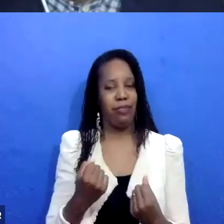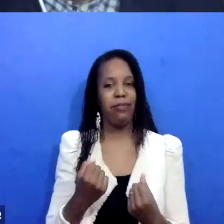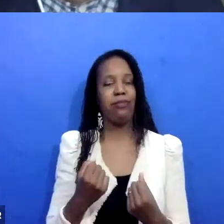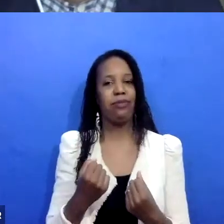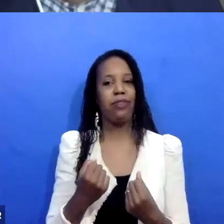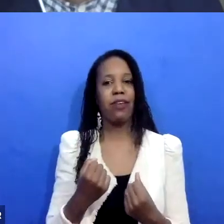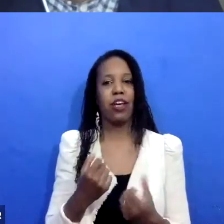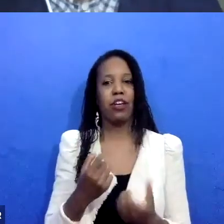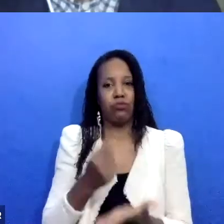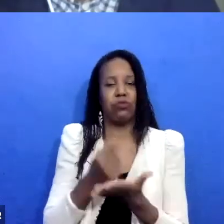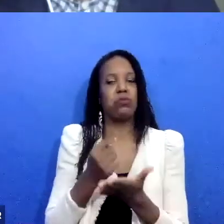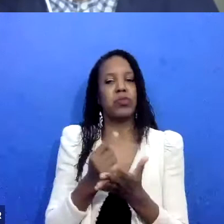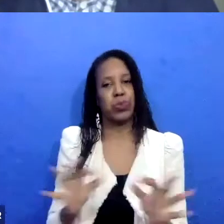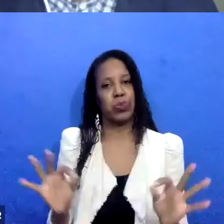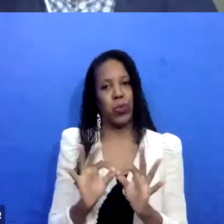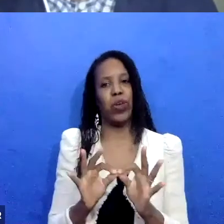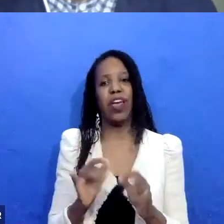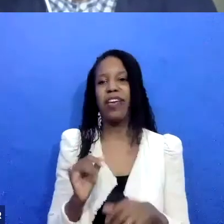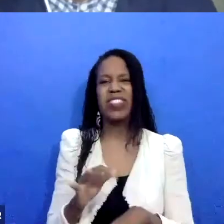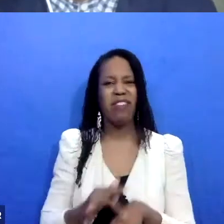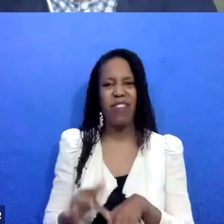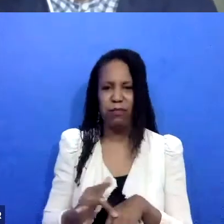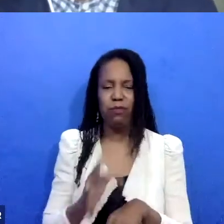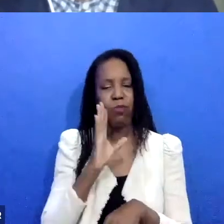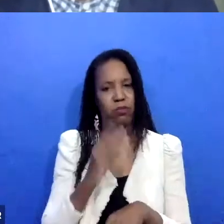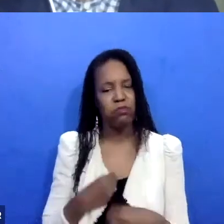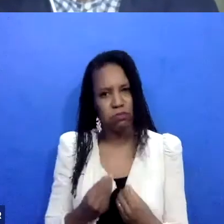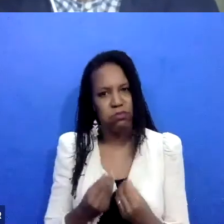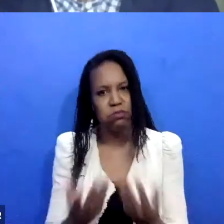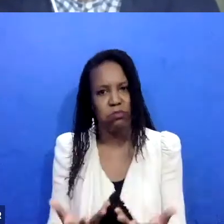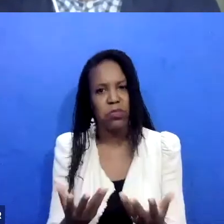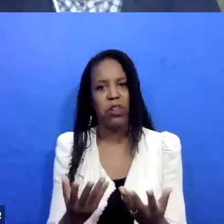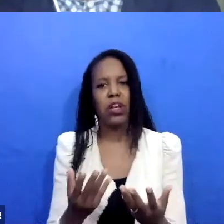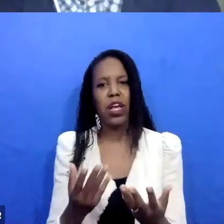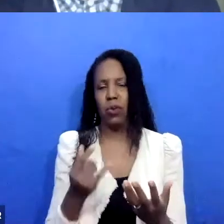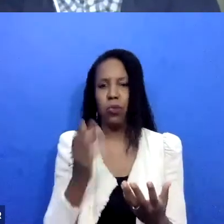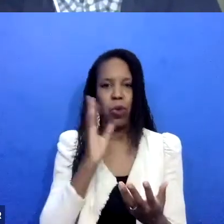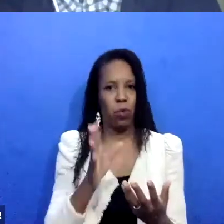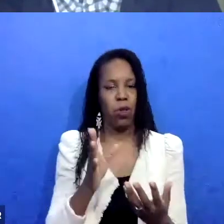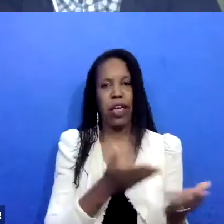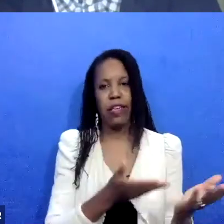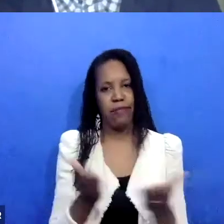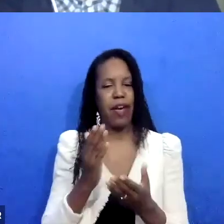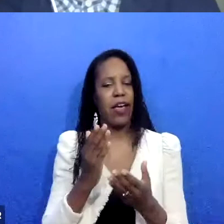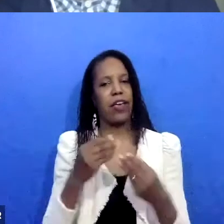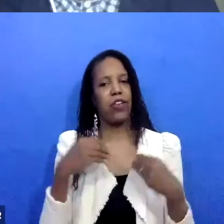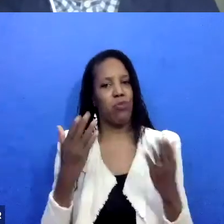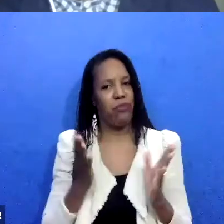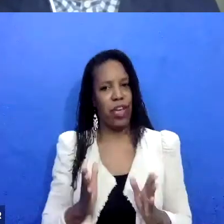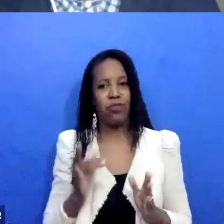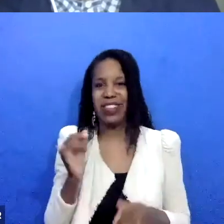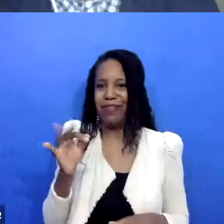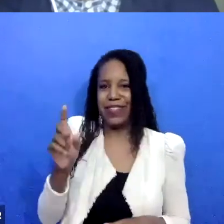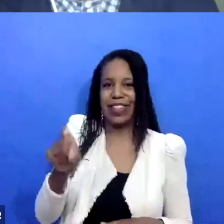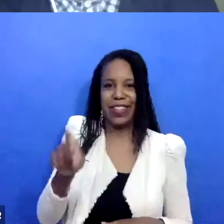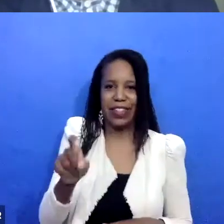people. Um, and we're really open to having providers in the circle as are desired and needed. Um, and also maybe to, again, using